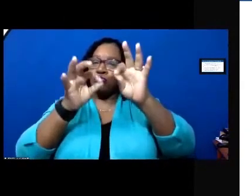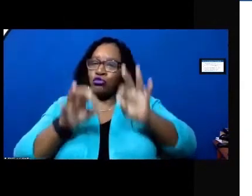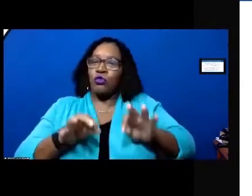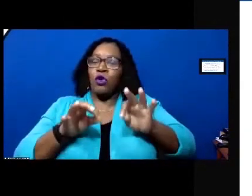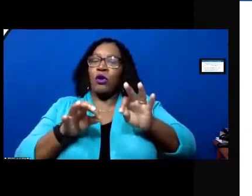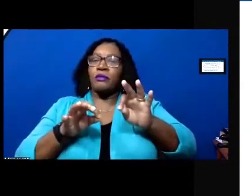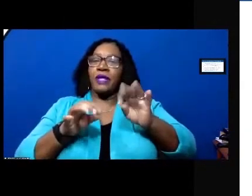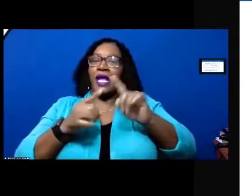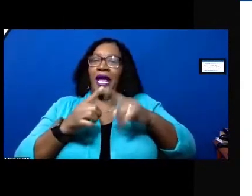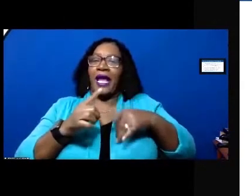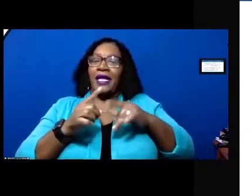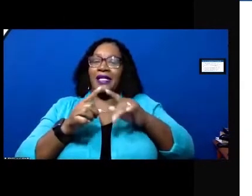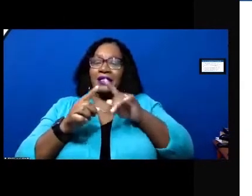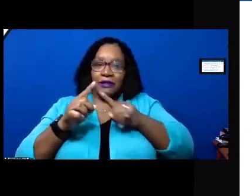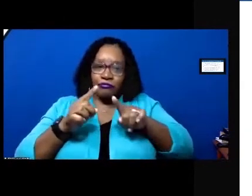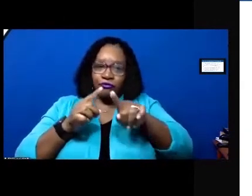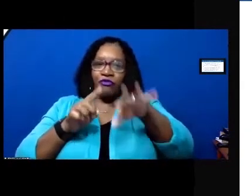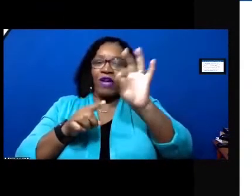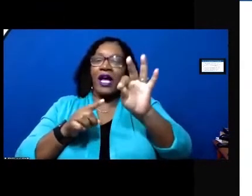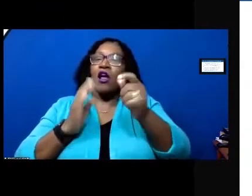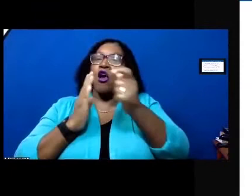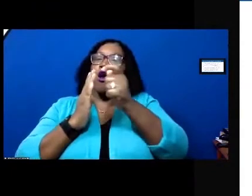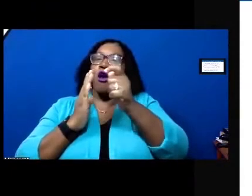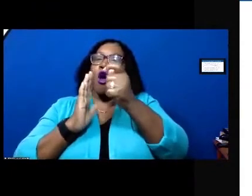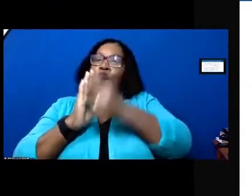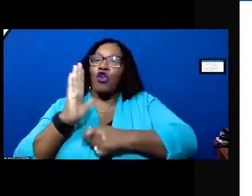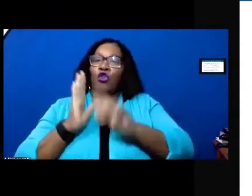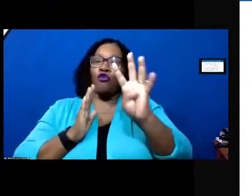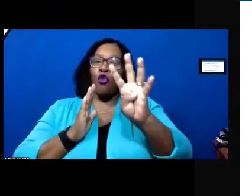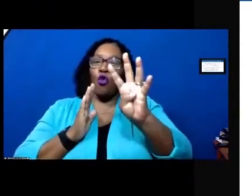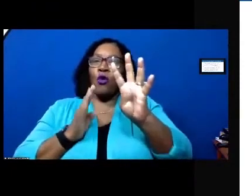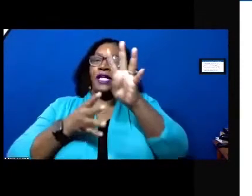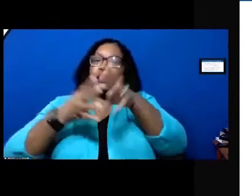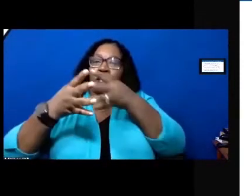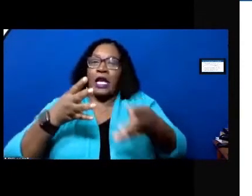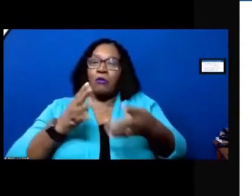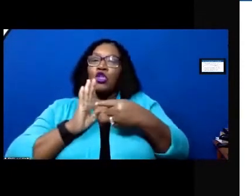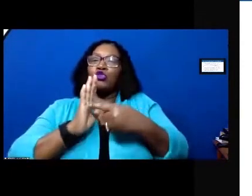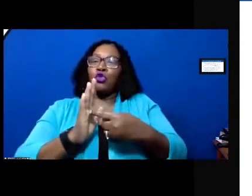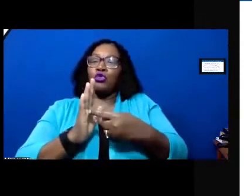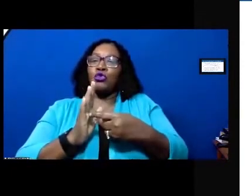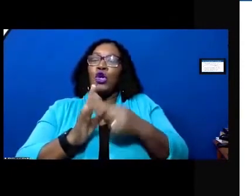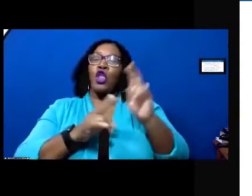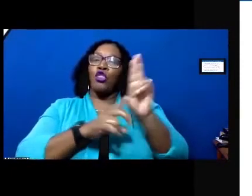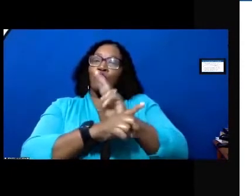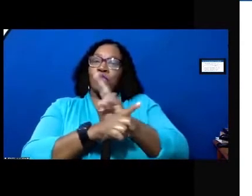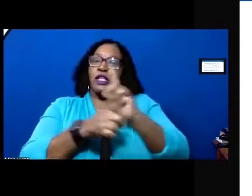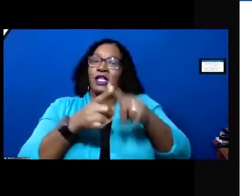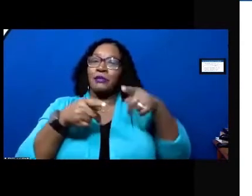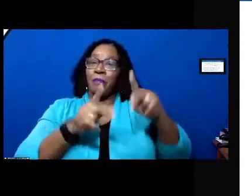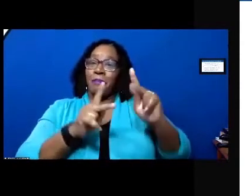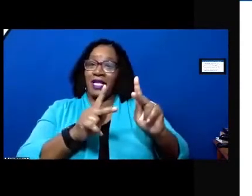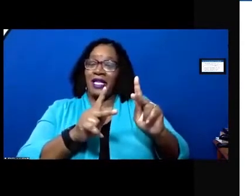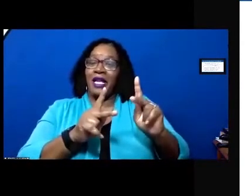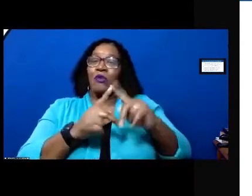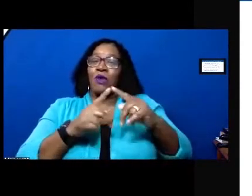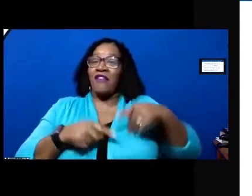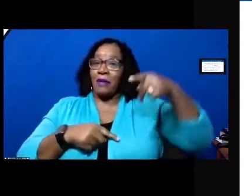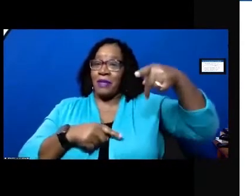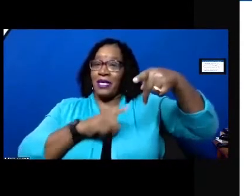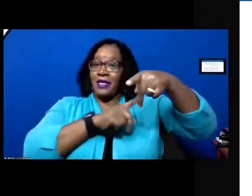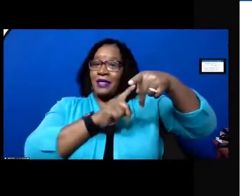navigate to article four and it will show you it's a table that shows you the uses that are permitted will have a p